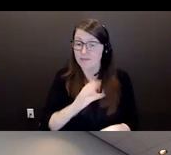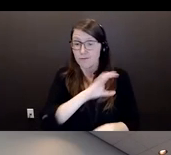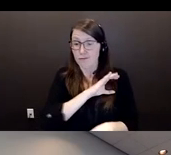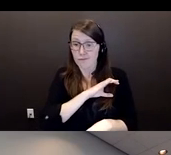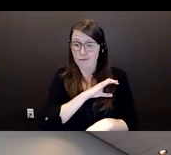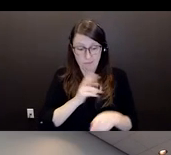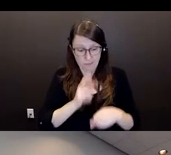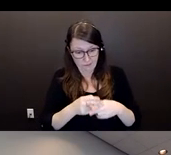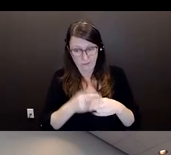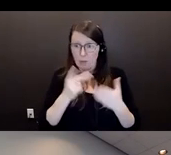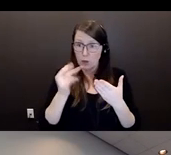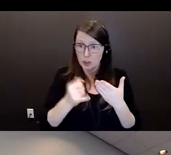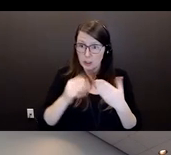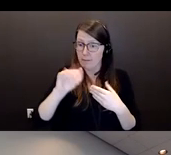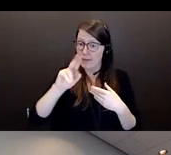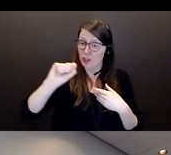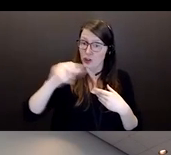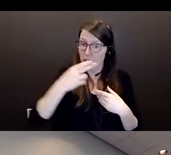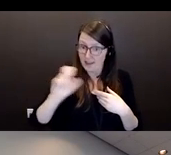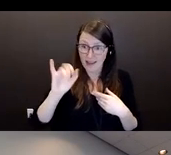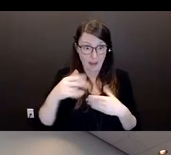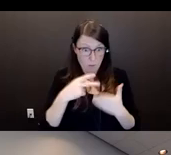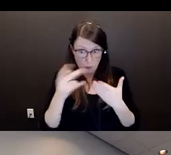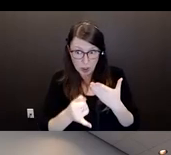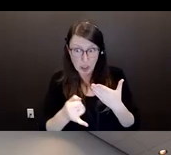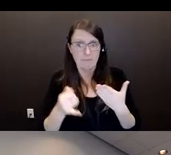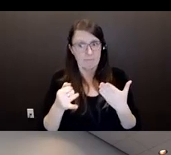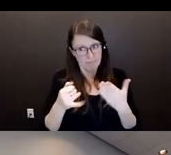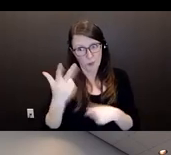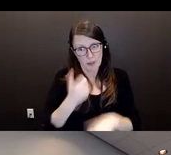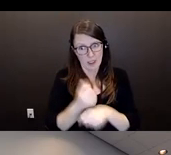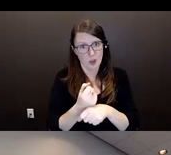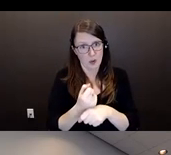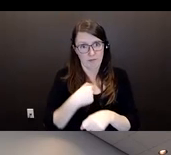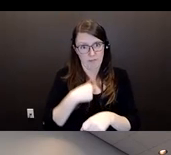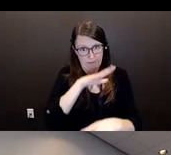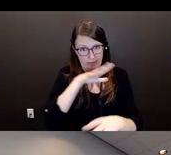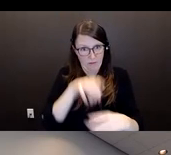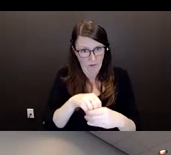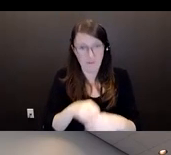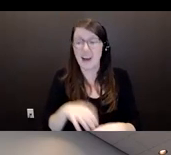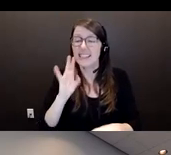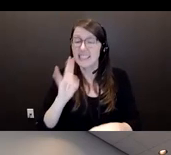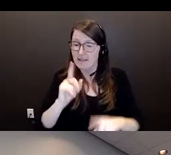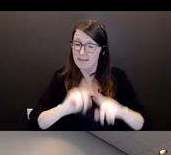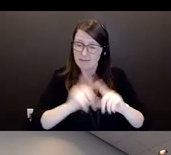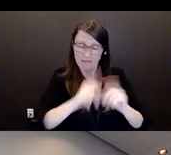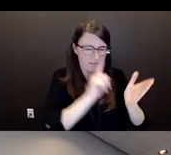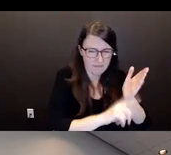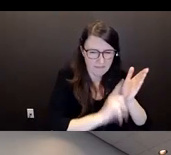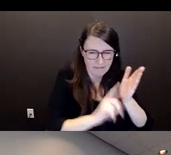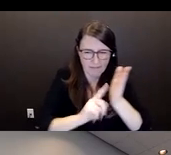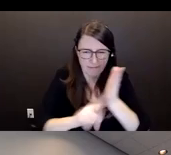about basically three and a half years of my life. It involved seven different investigations under one umbrella. Victimization,